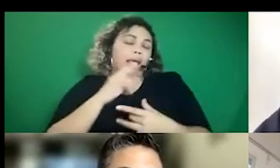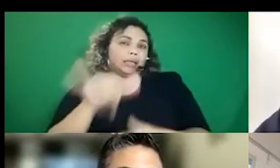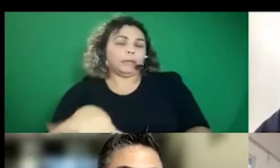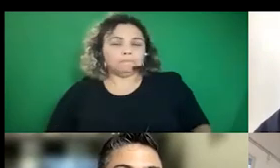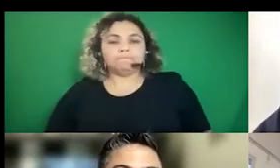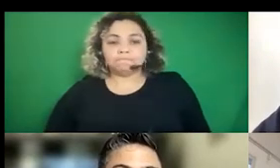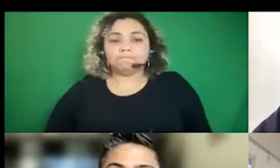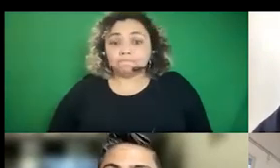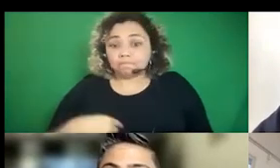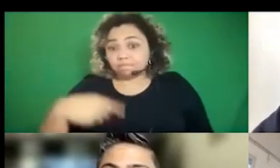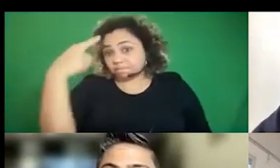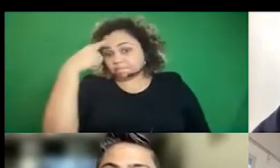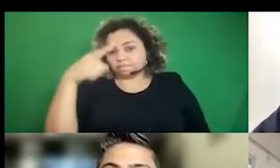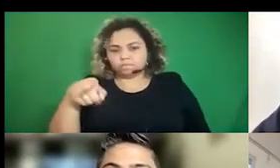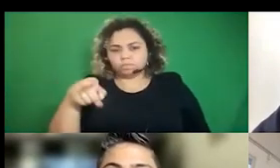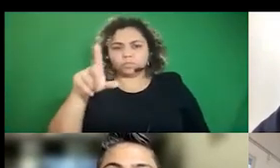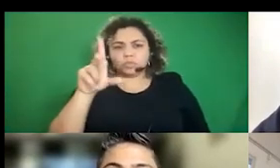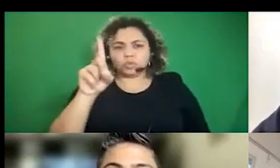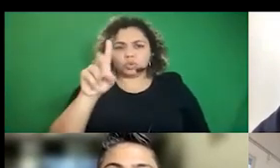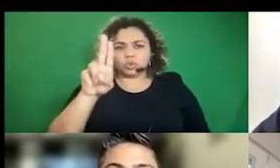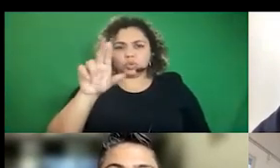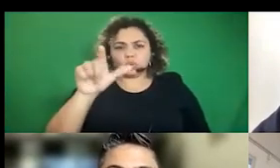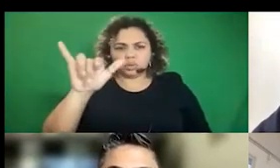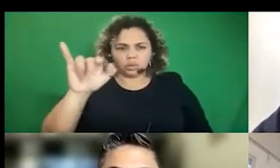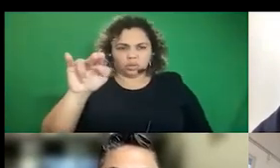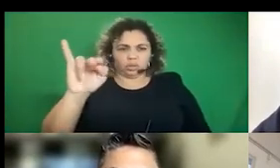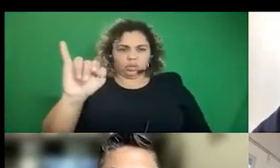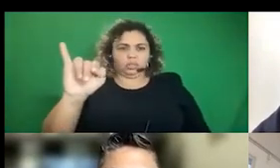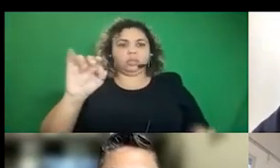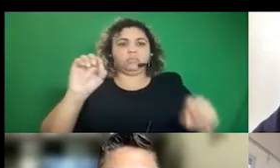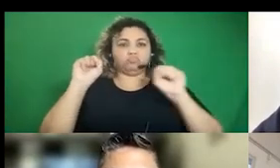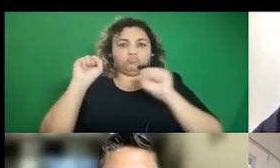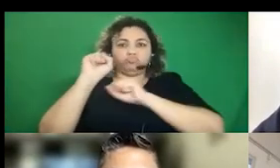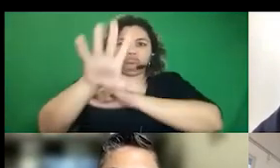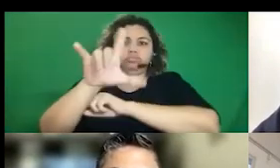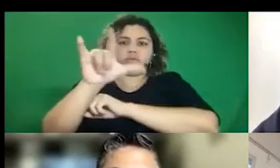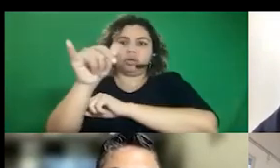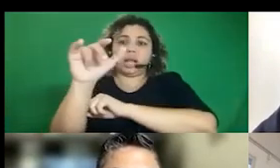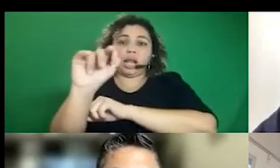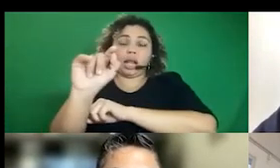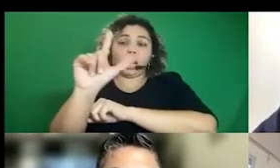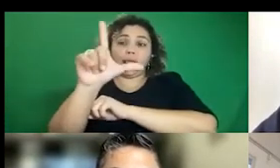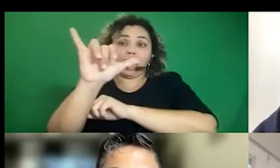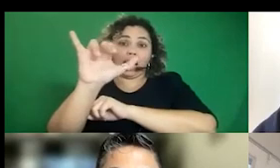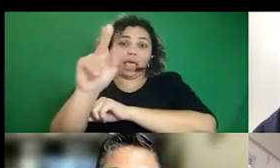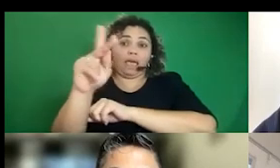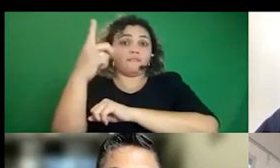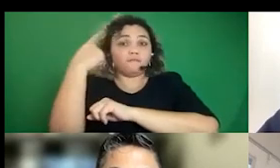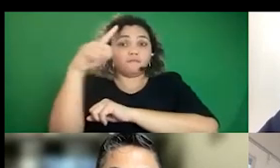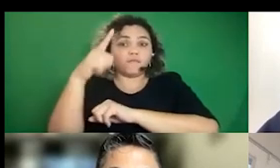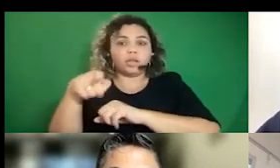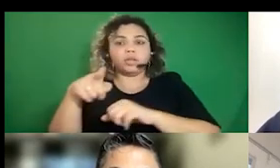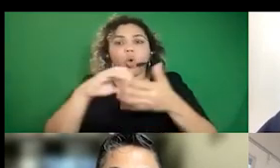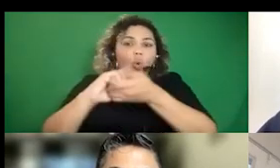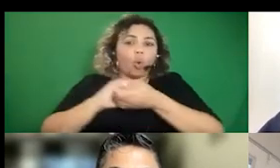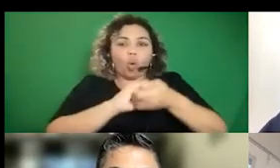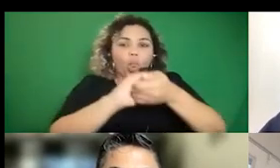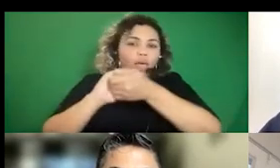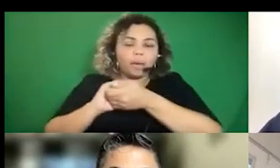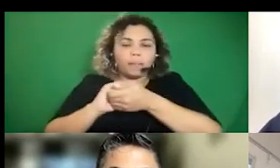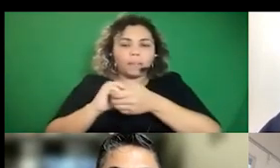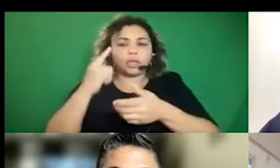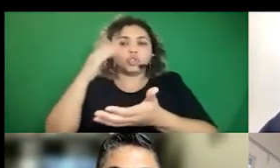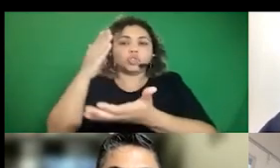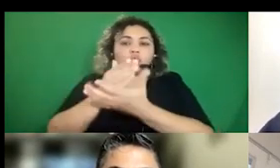And I think Dulani dropped the link earlier. I'm going to try and find it for the free. It's a collaboration between Stop LAPD